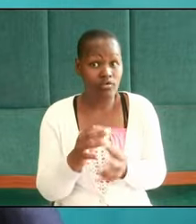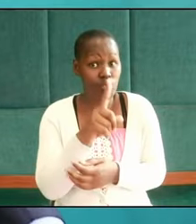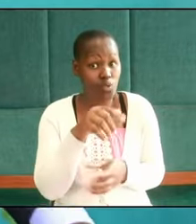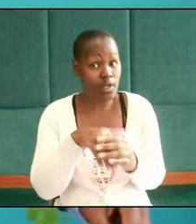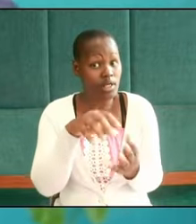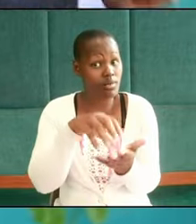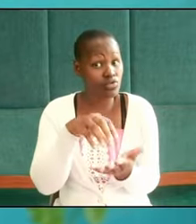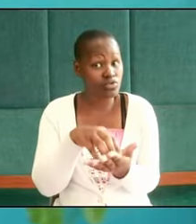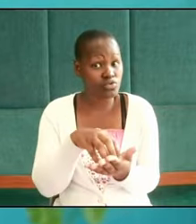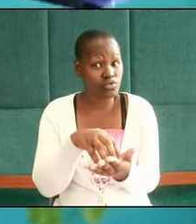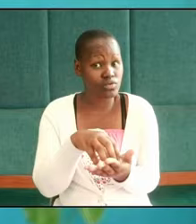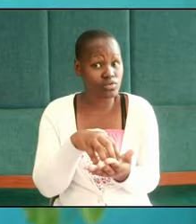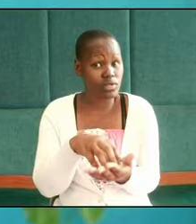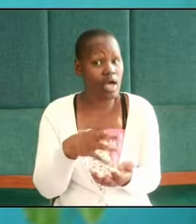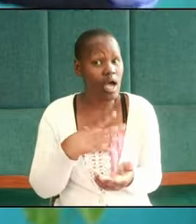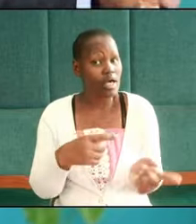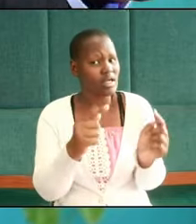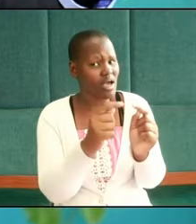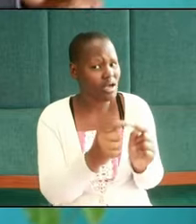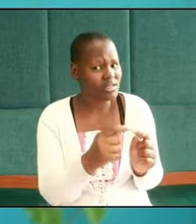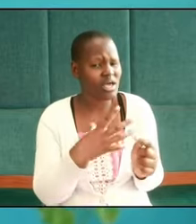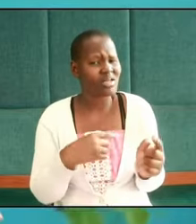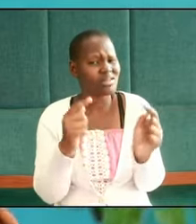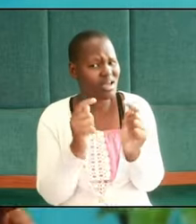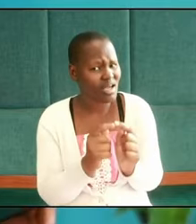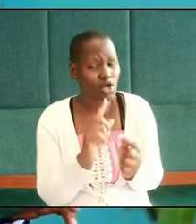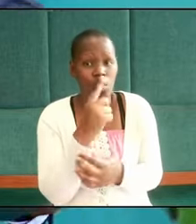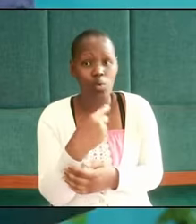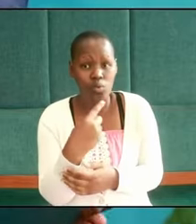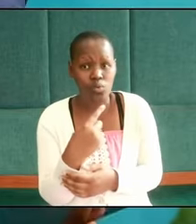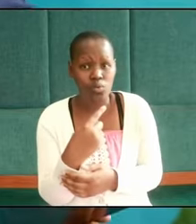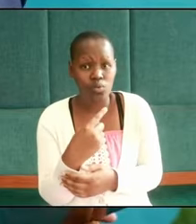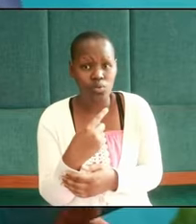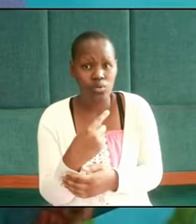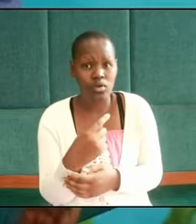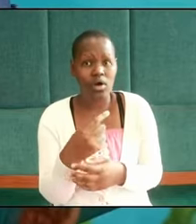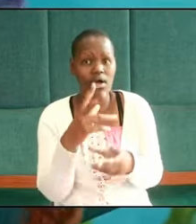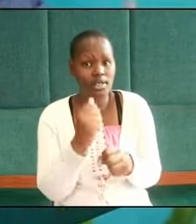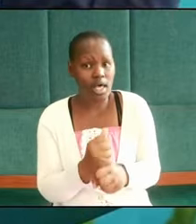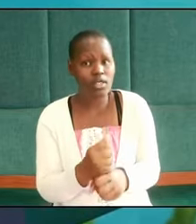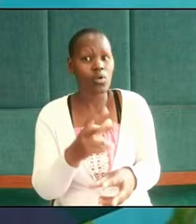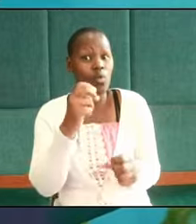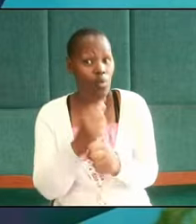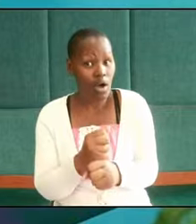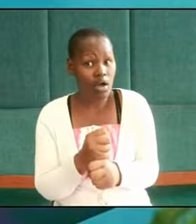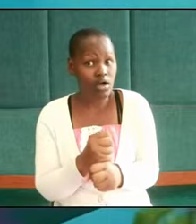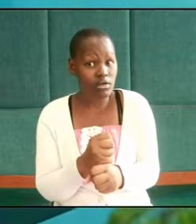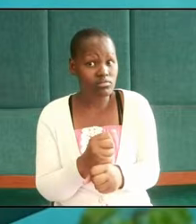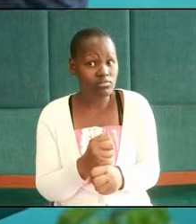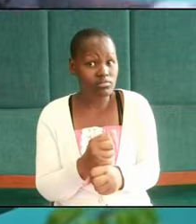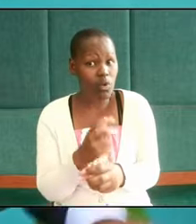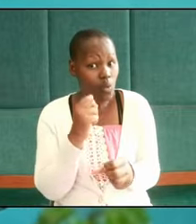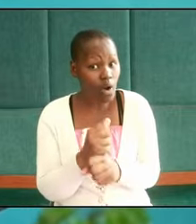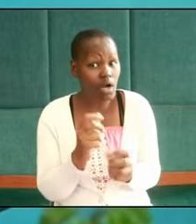a position and you hurt and arm those who have done the work in the tenders that are